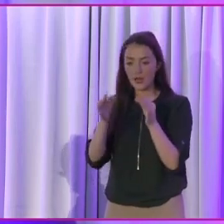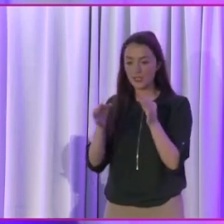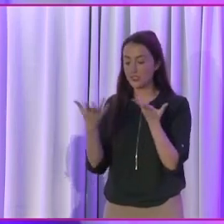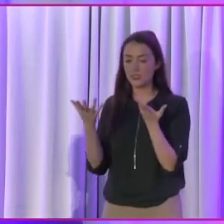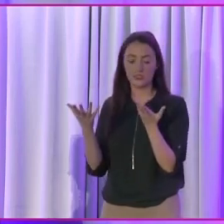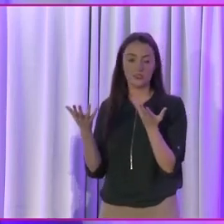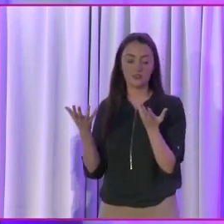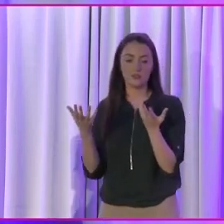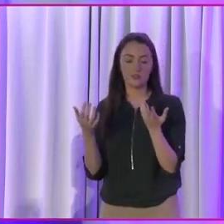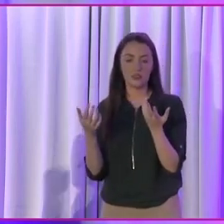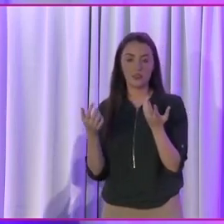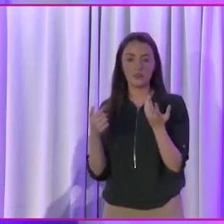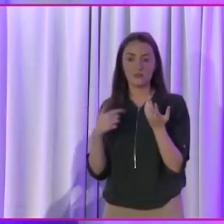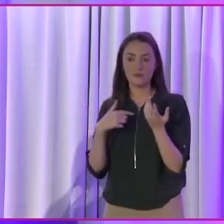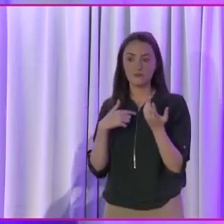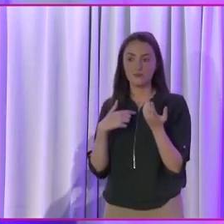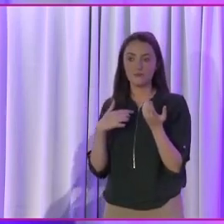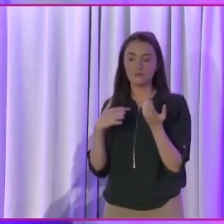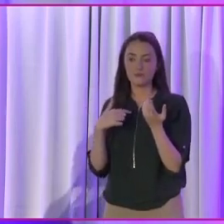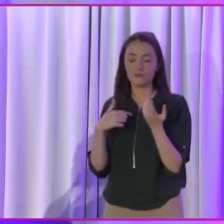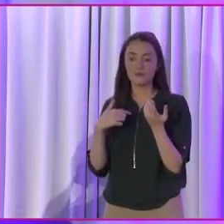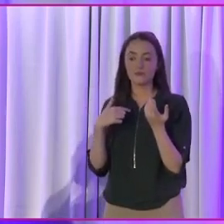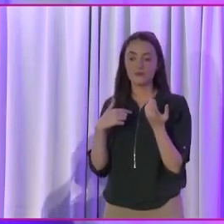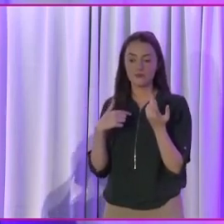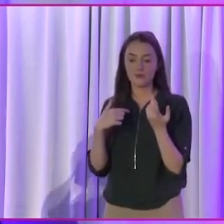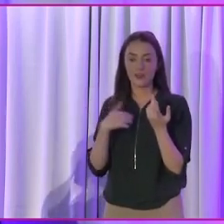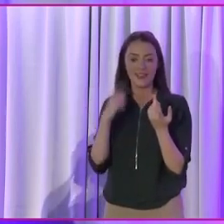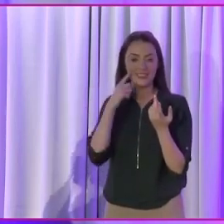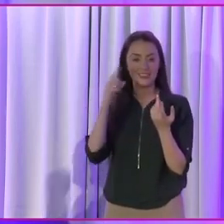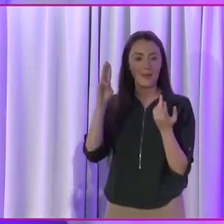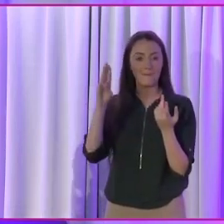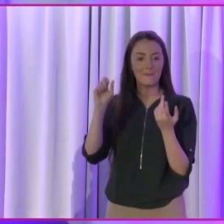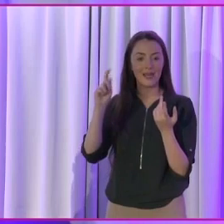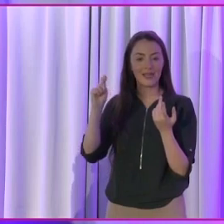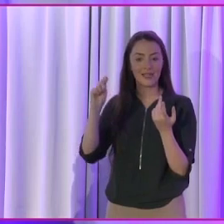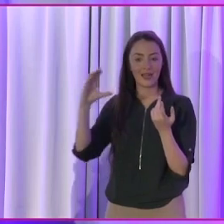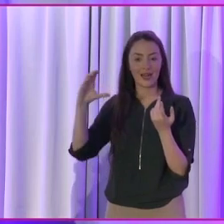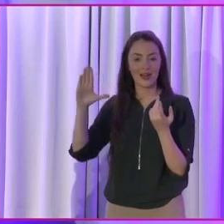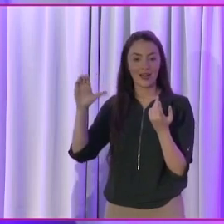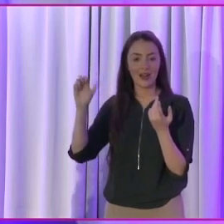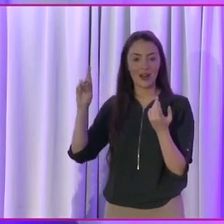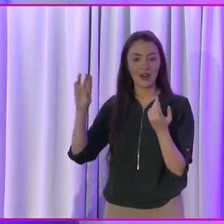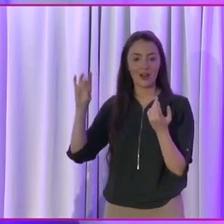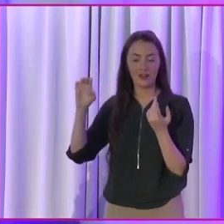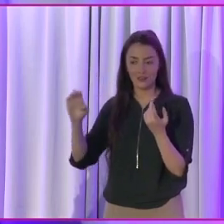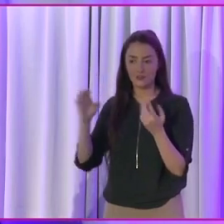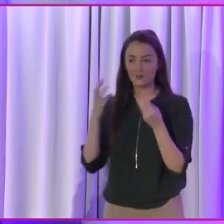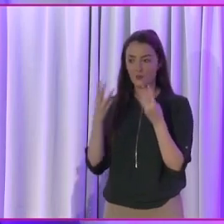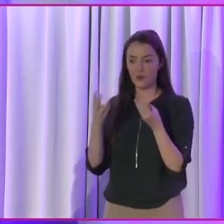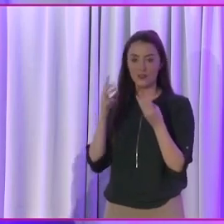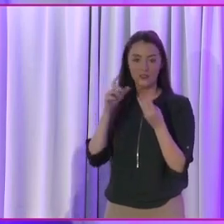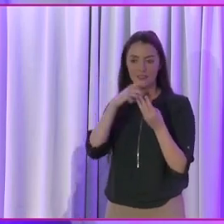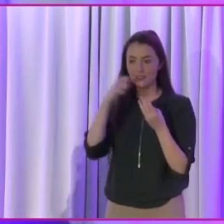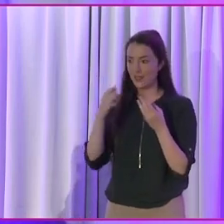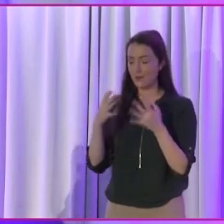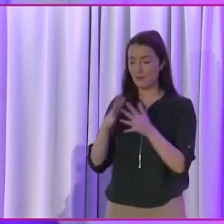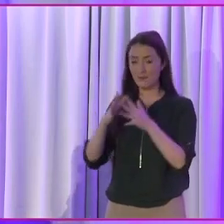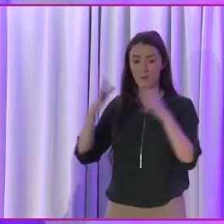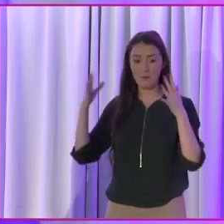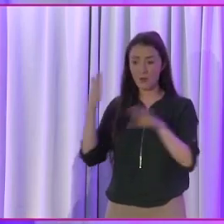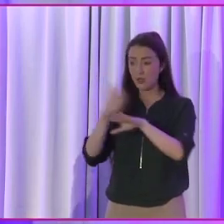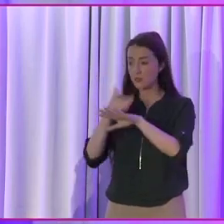And to that extent, and I see Pat Clarke is here and I'd like to acknowledge Pat and the huge work he has done